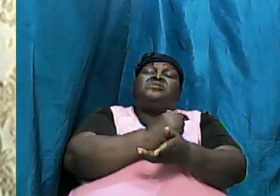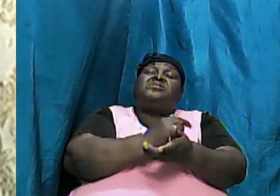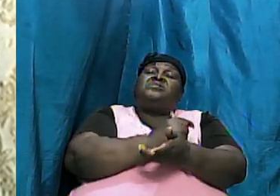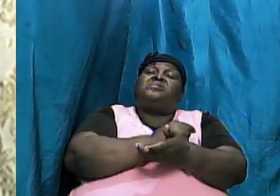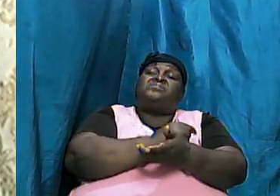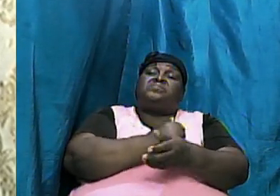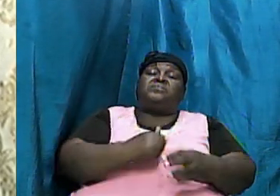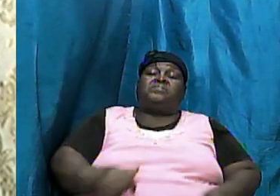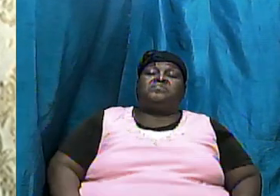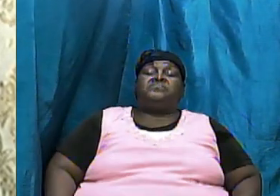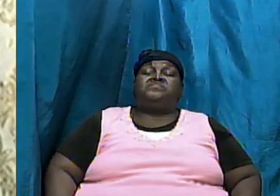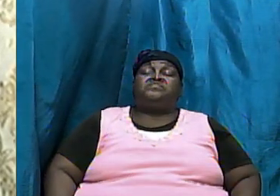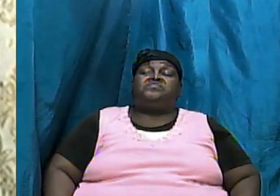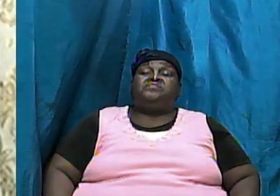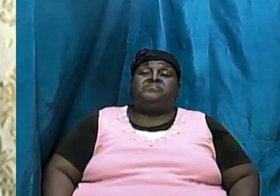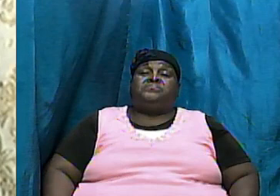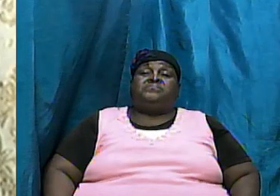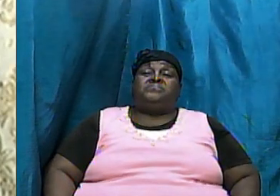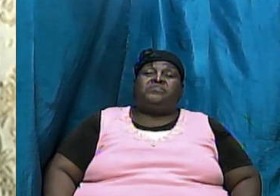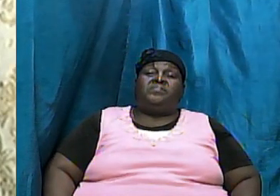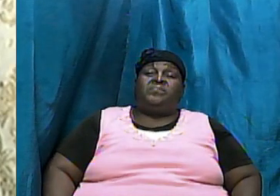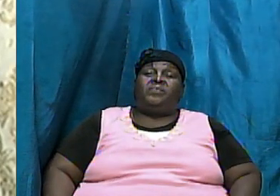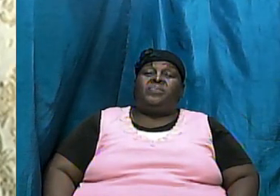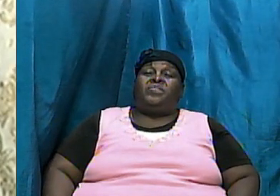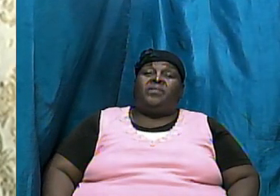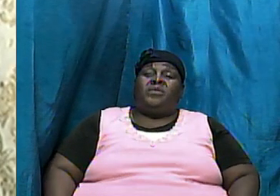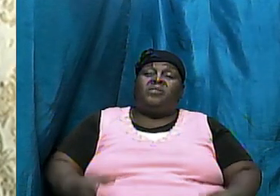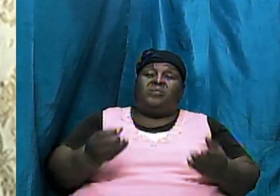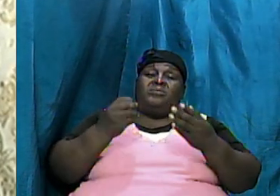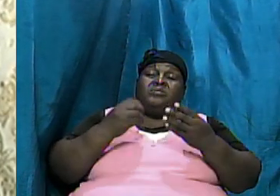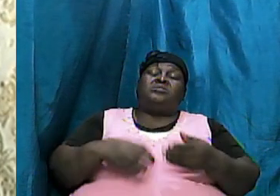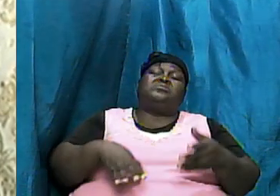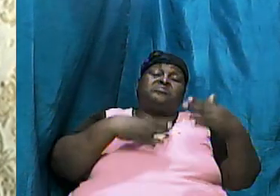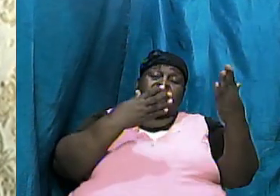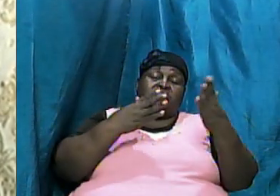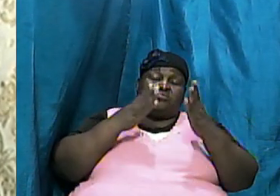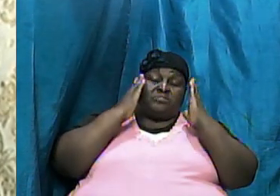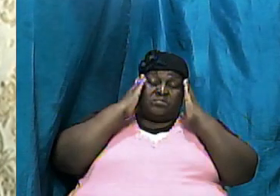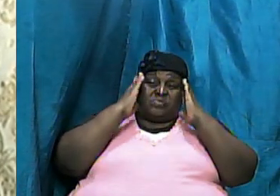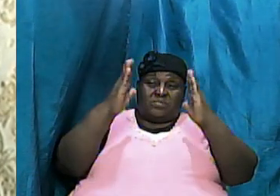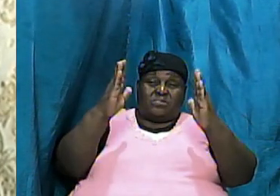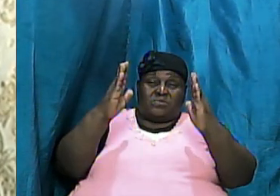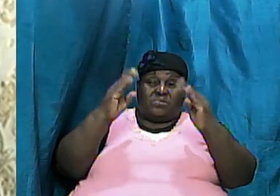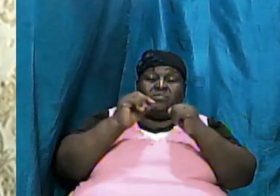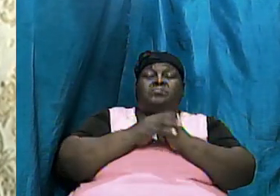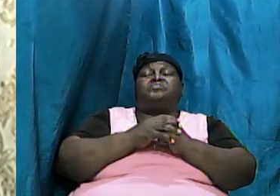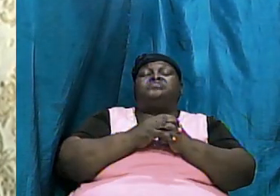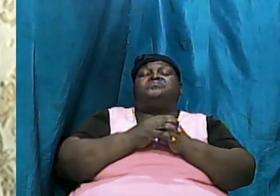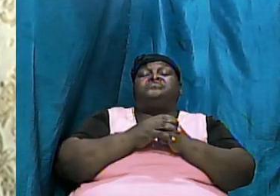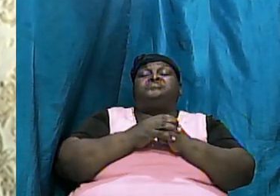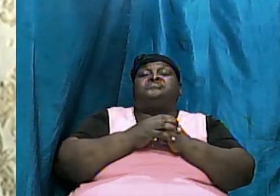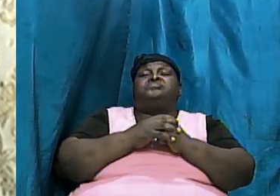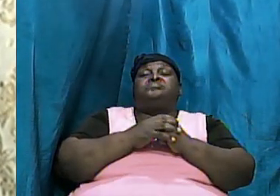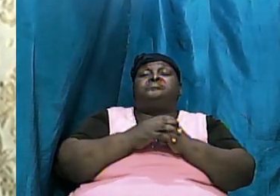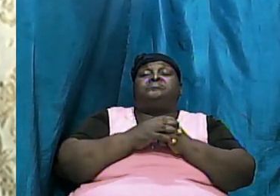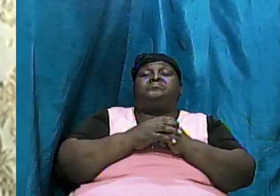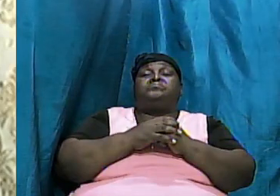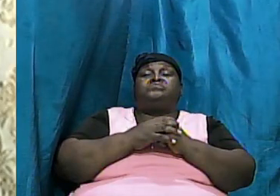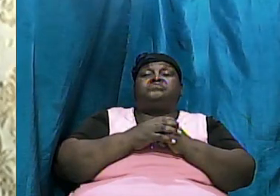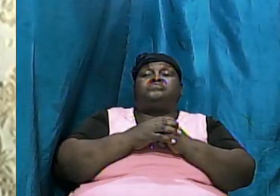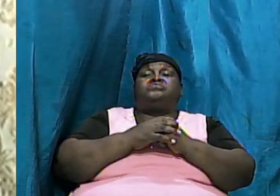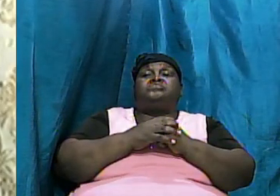outset I would like to bring to our attention that there is a